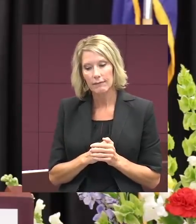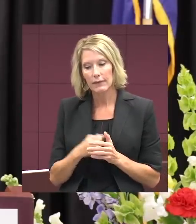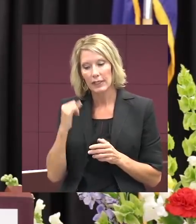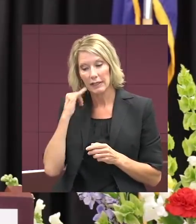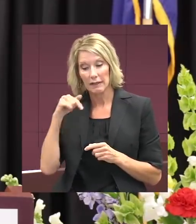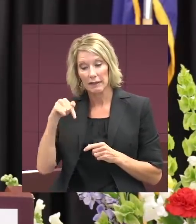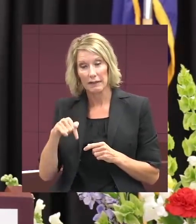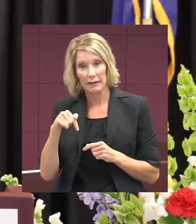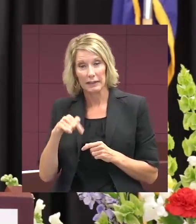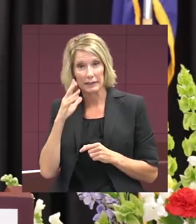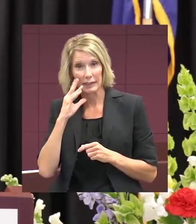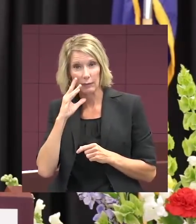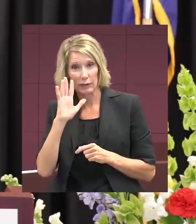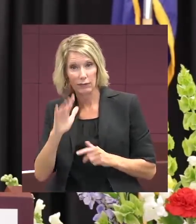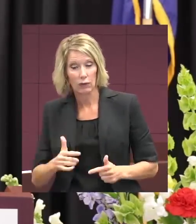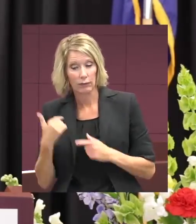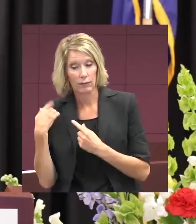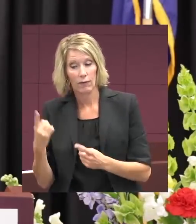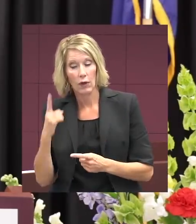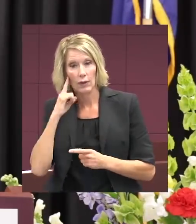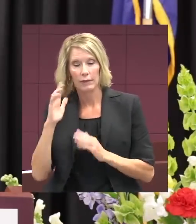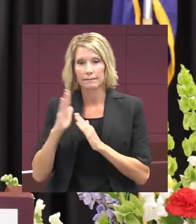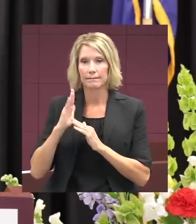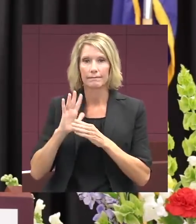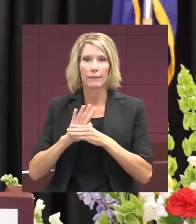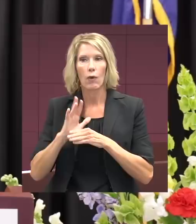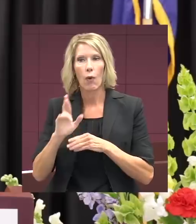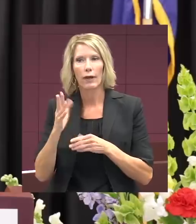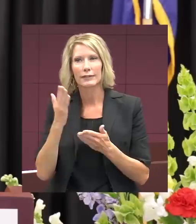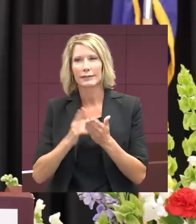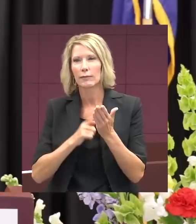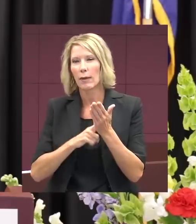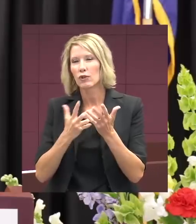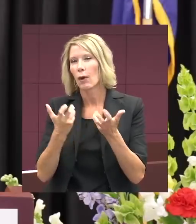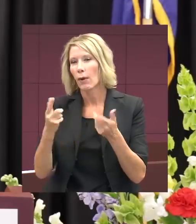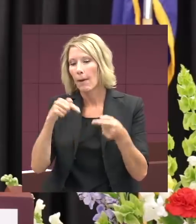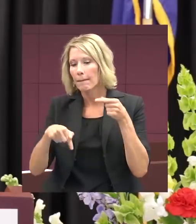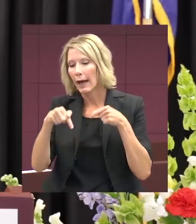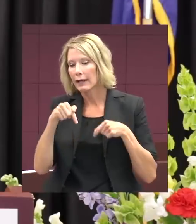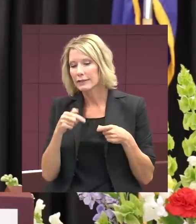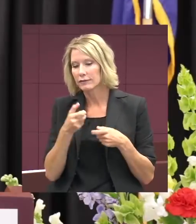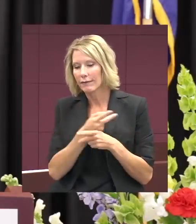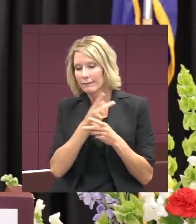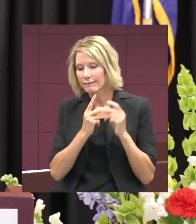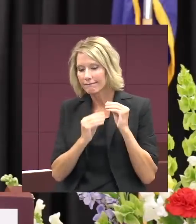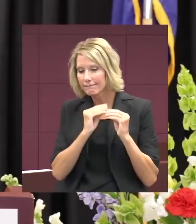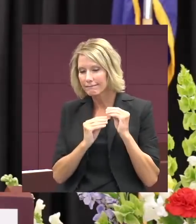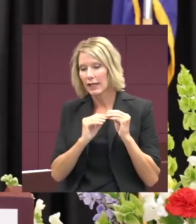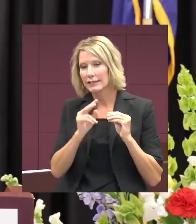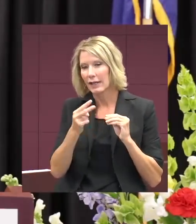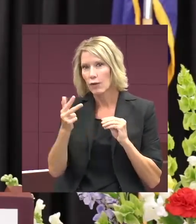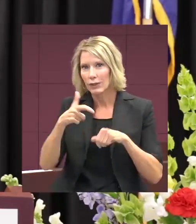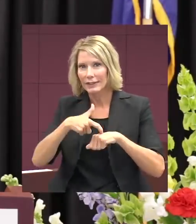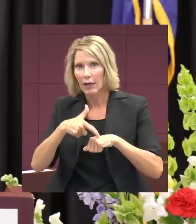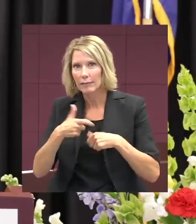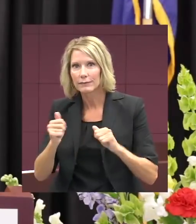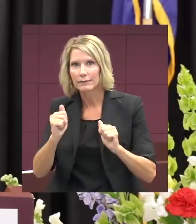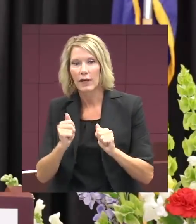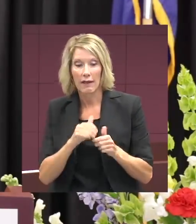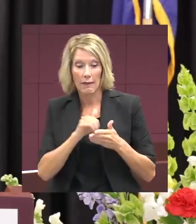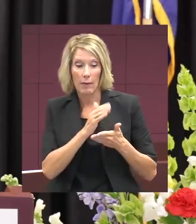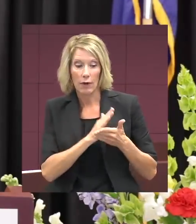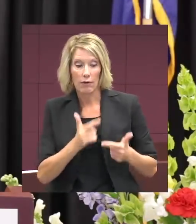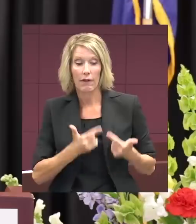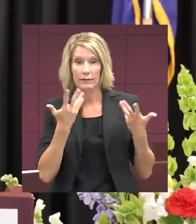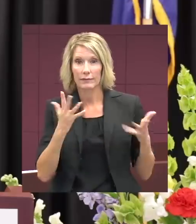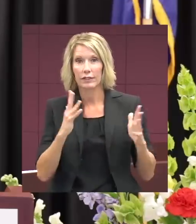blockbuster or there are parts you think, hey, I wish I could have a second or third take is over. And I hope that your